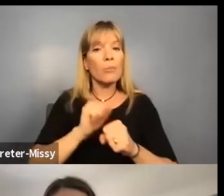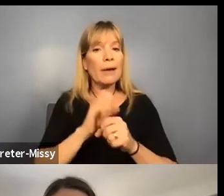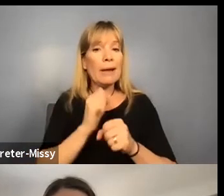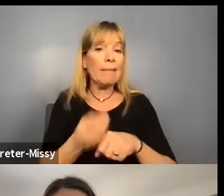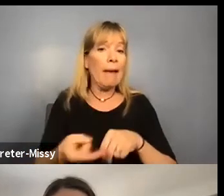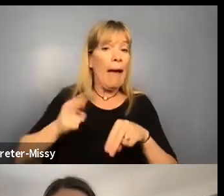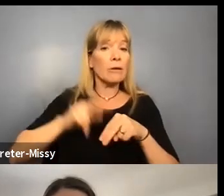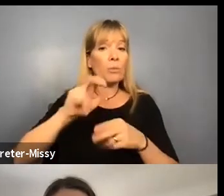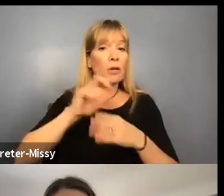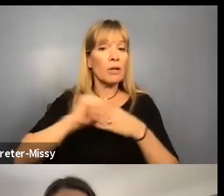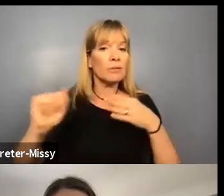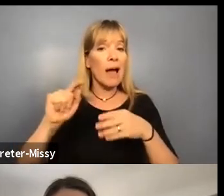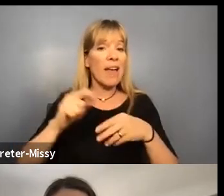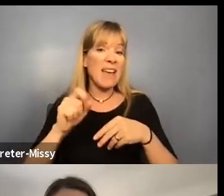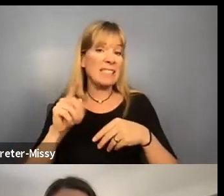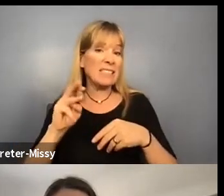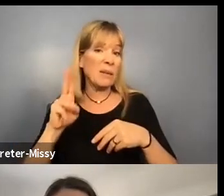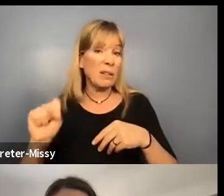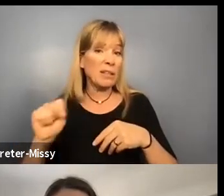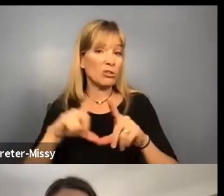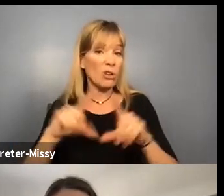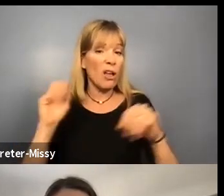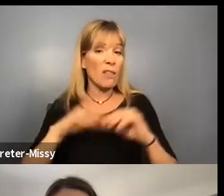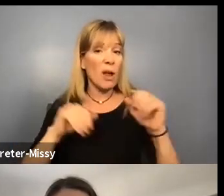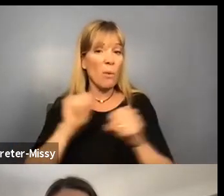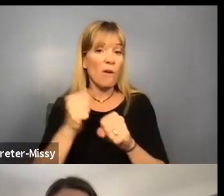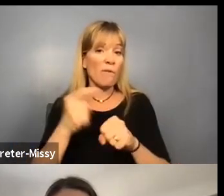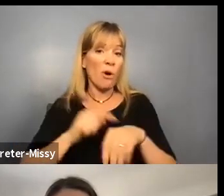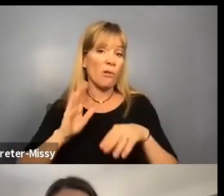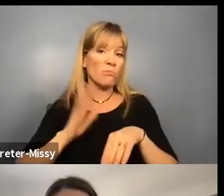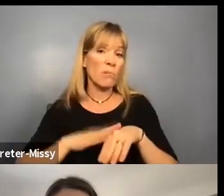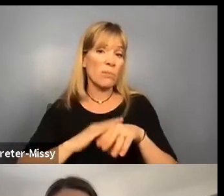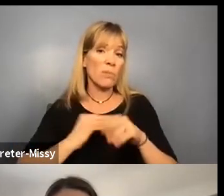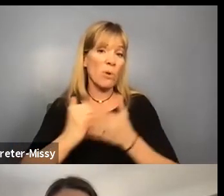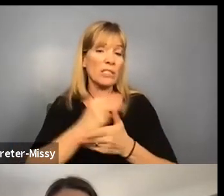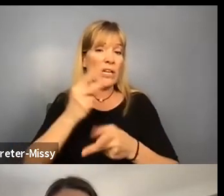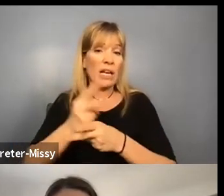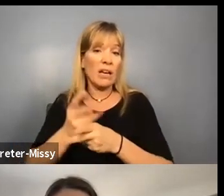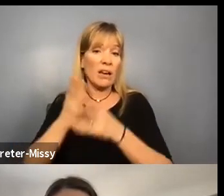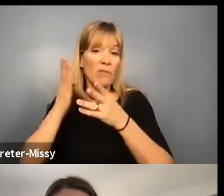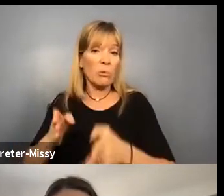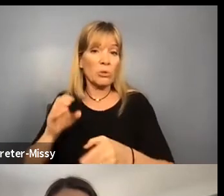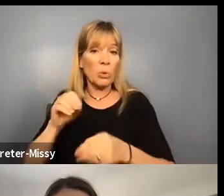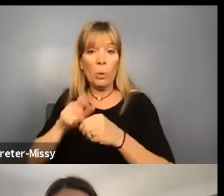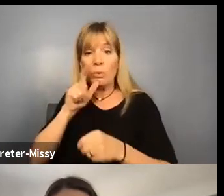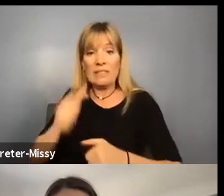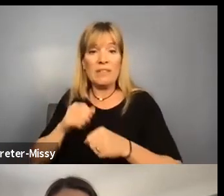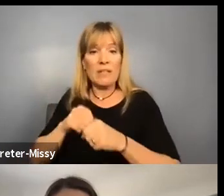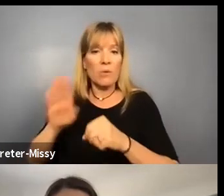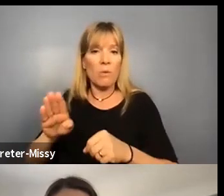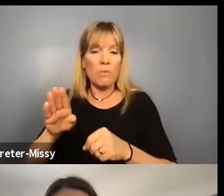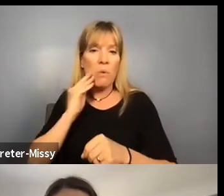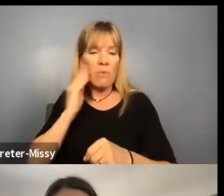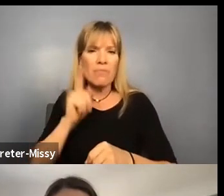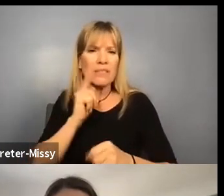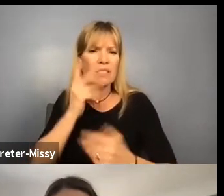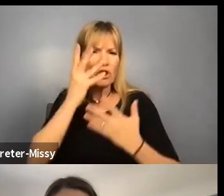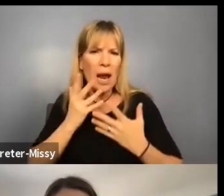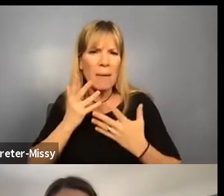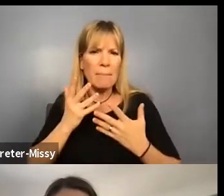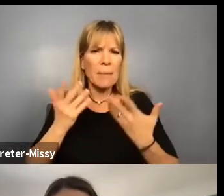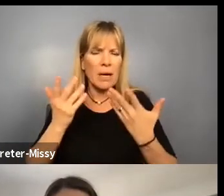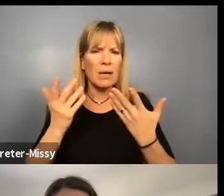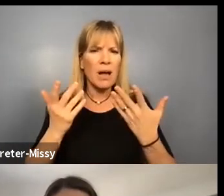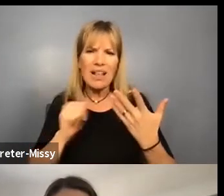in stimulus than work for minimum wage, taking care of someone in their home. And that's a shame. It's not